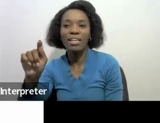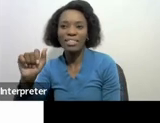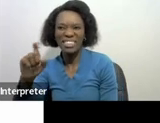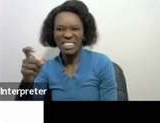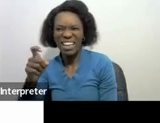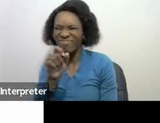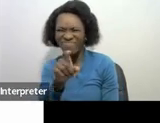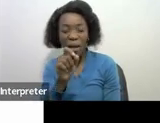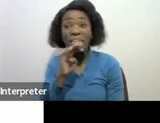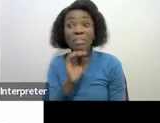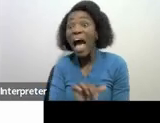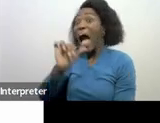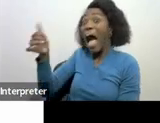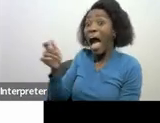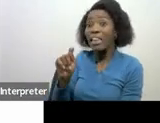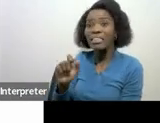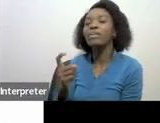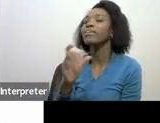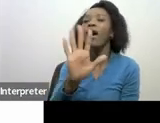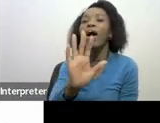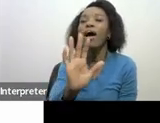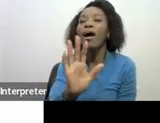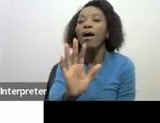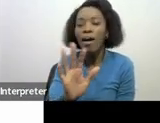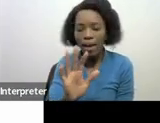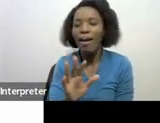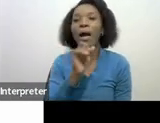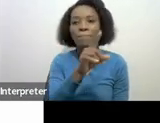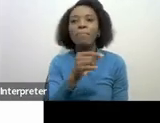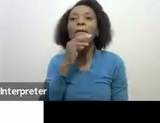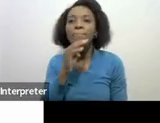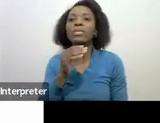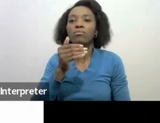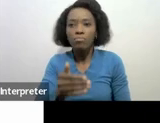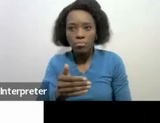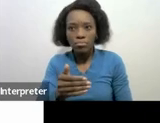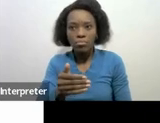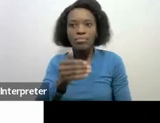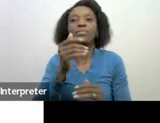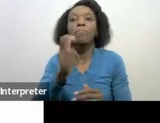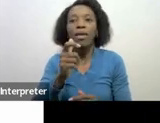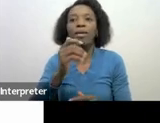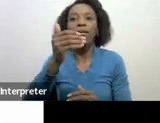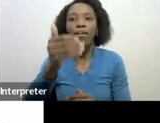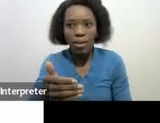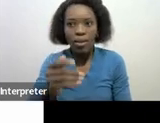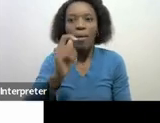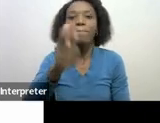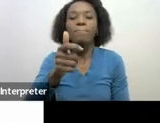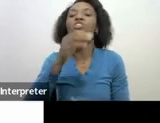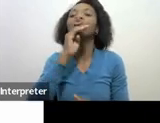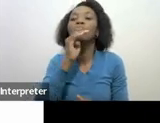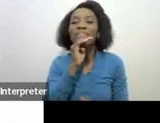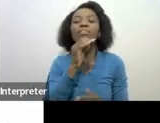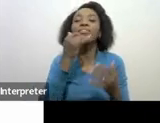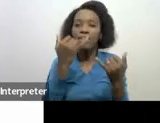text to ensure that tax fair does not pay large amount on assessments as a tax liability spread over to the relevant